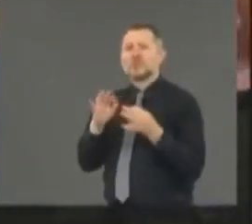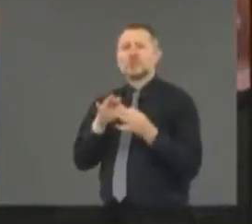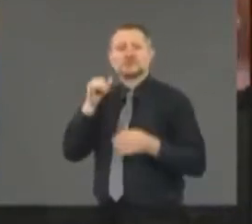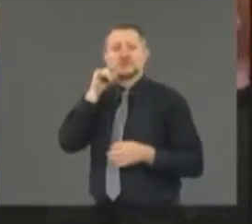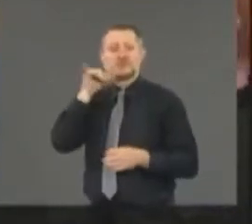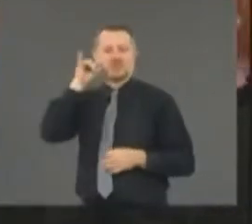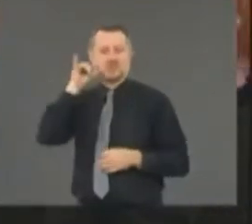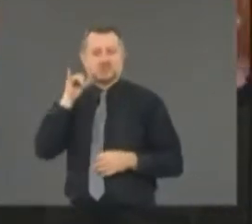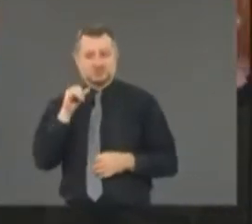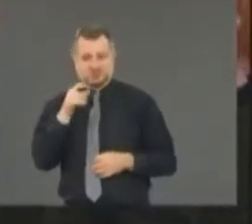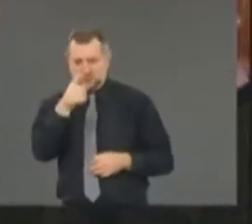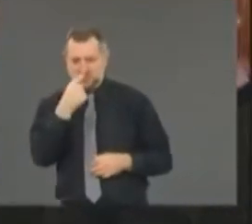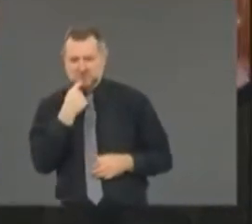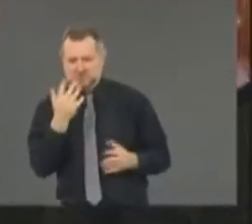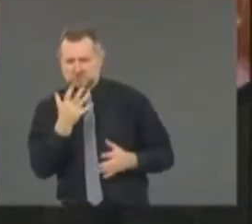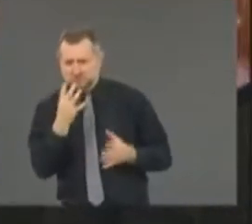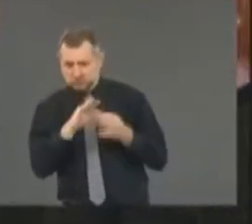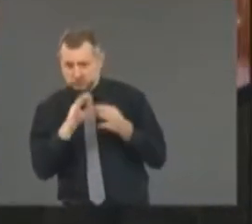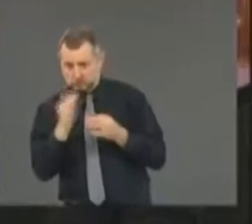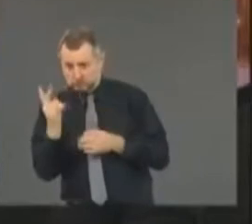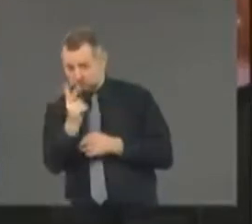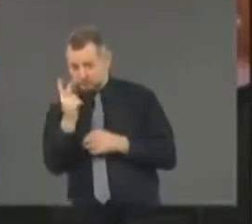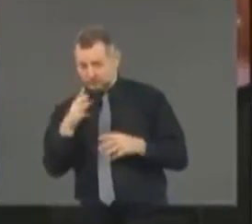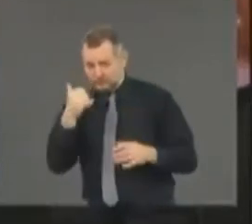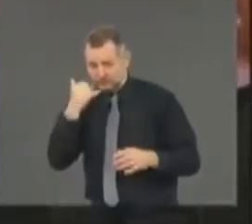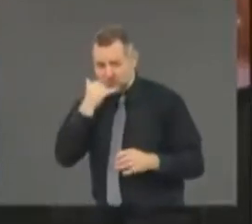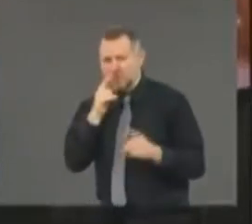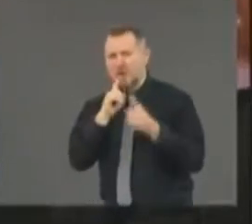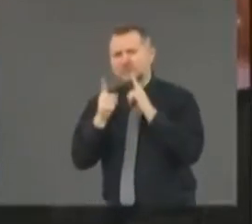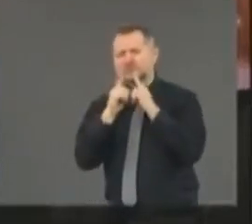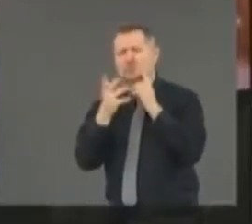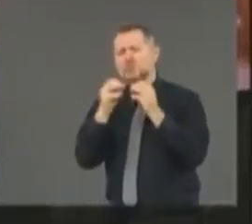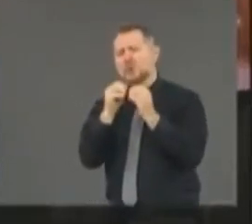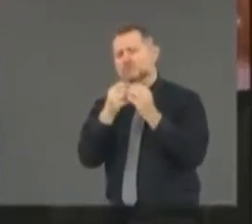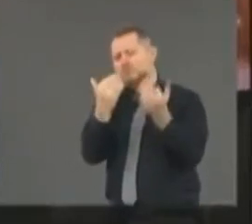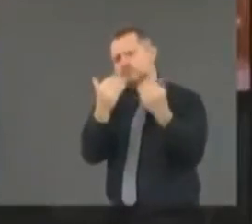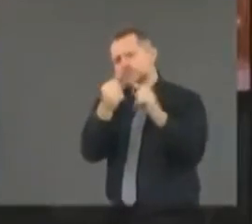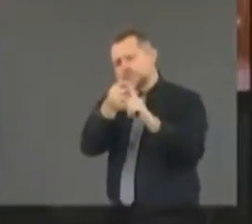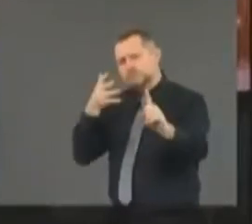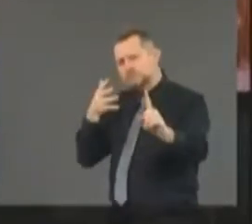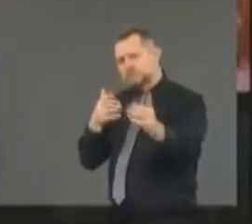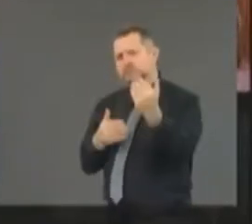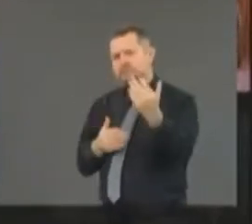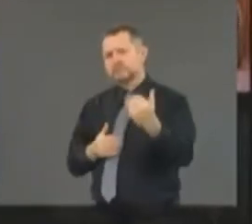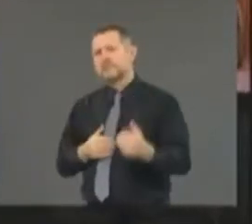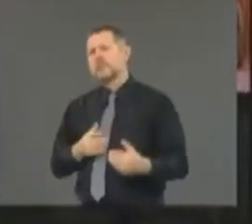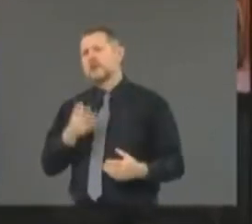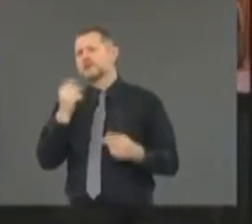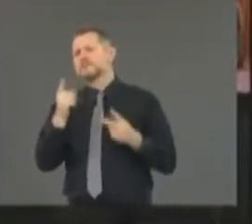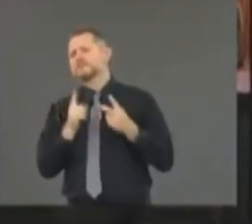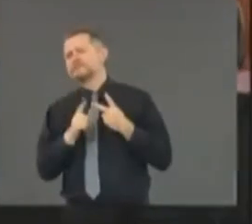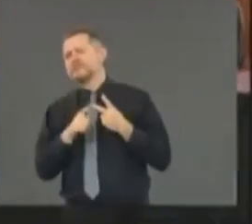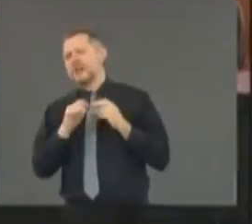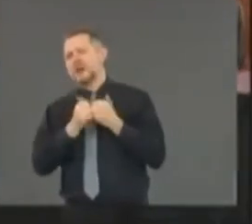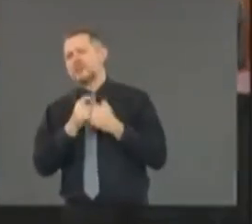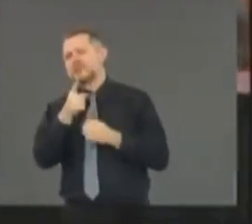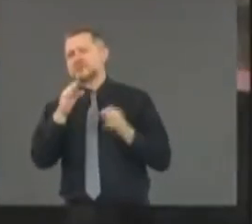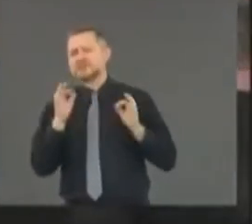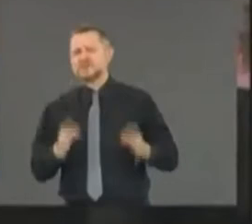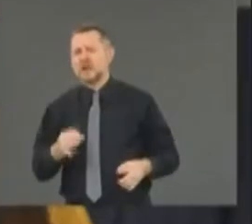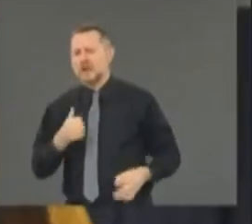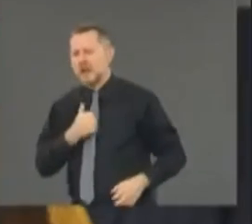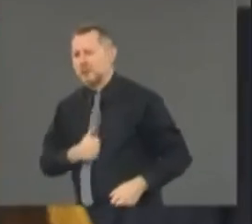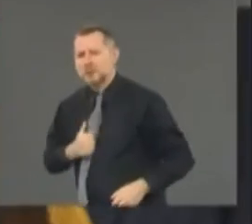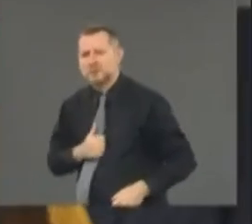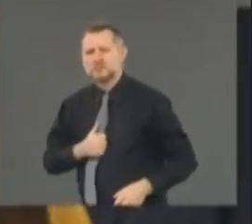was like when you spoke with the chief and, um, again, what, how, how, how did you come to that conclusion? Yeah, I